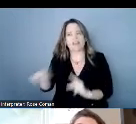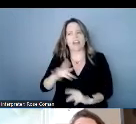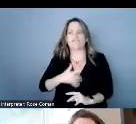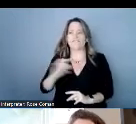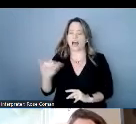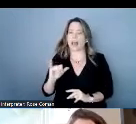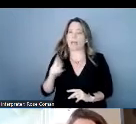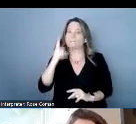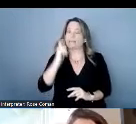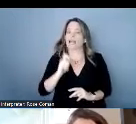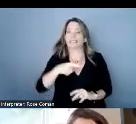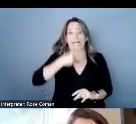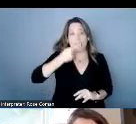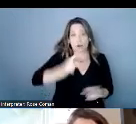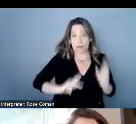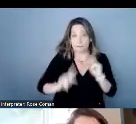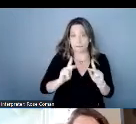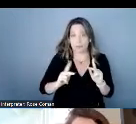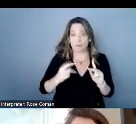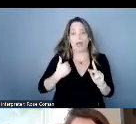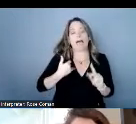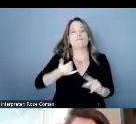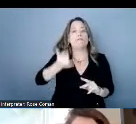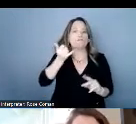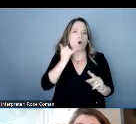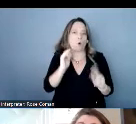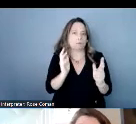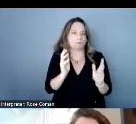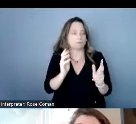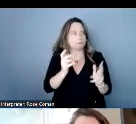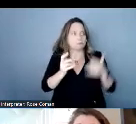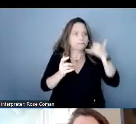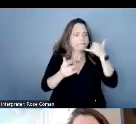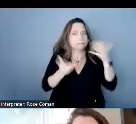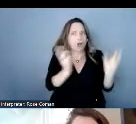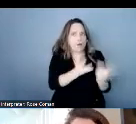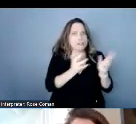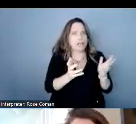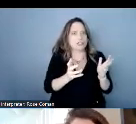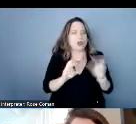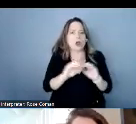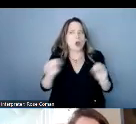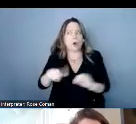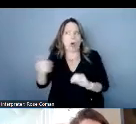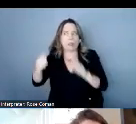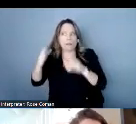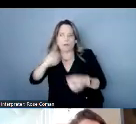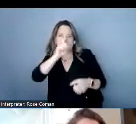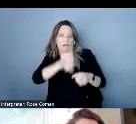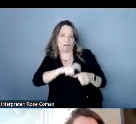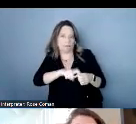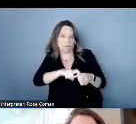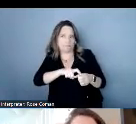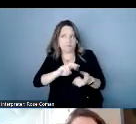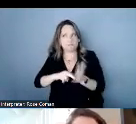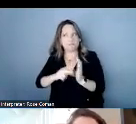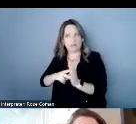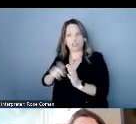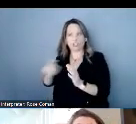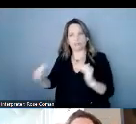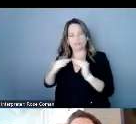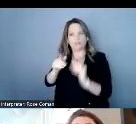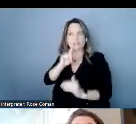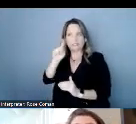that because hearing people have phone conversations that nobody else is on they should be able to as well i spoke to others